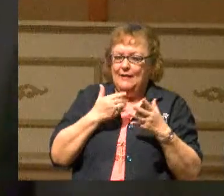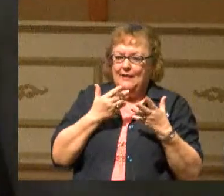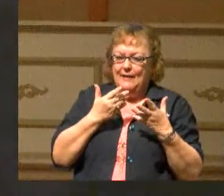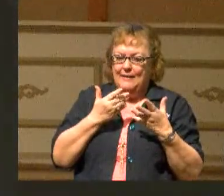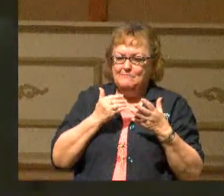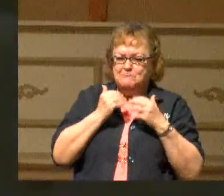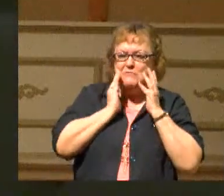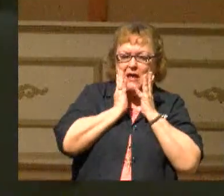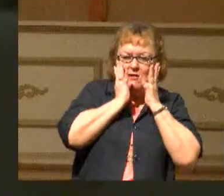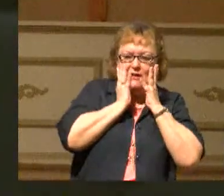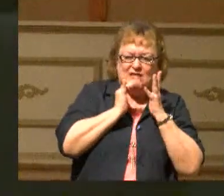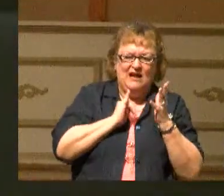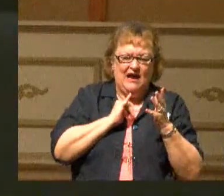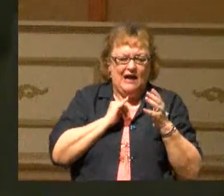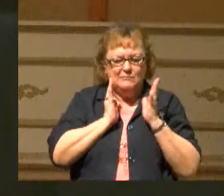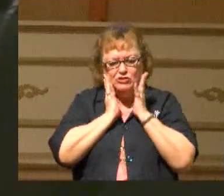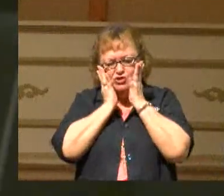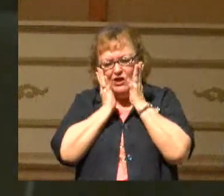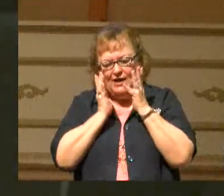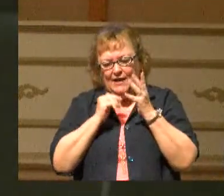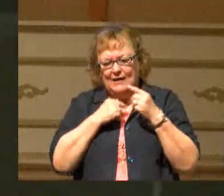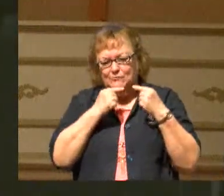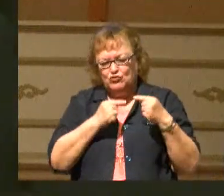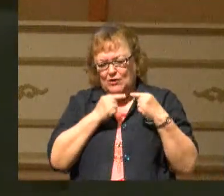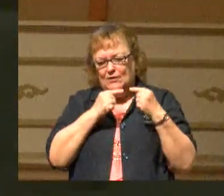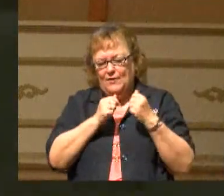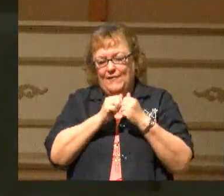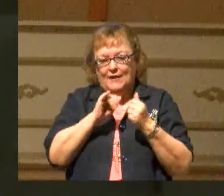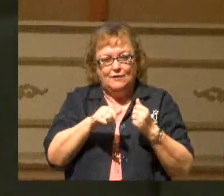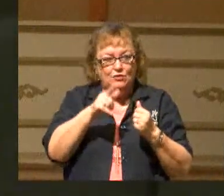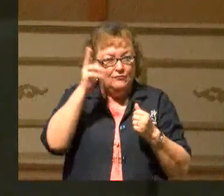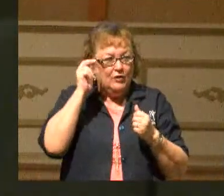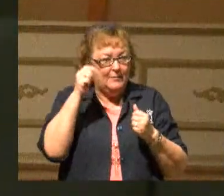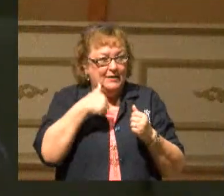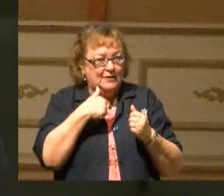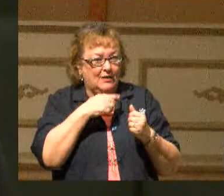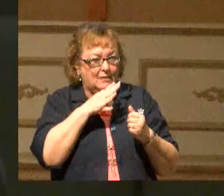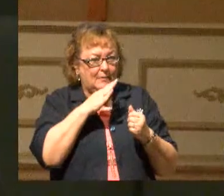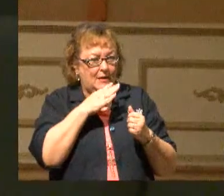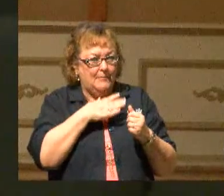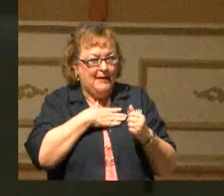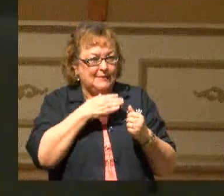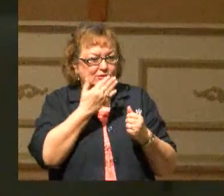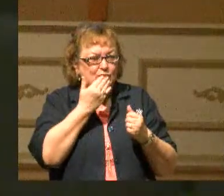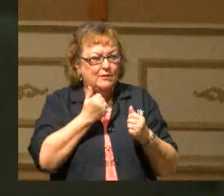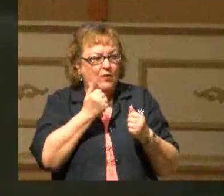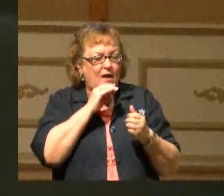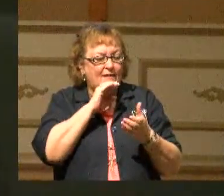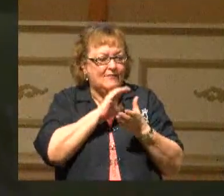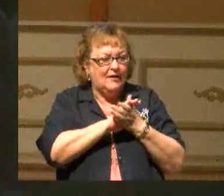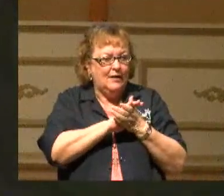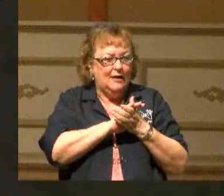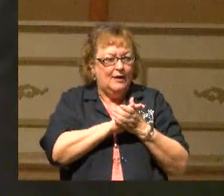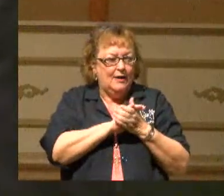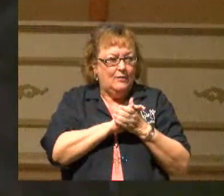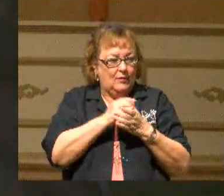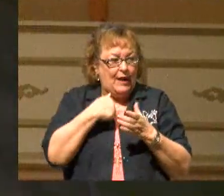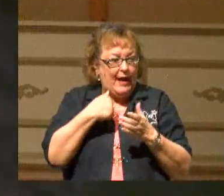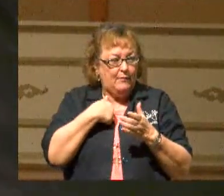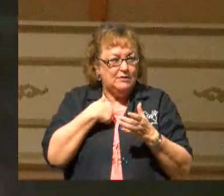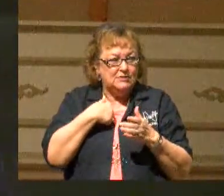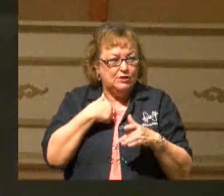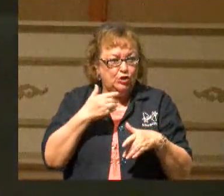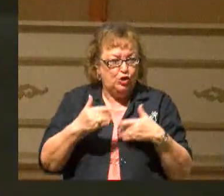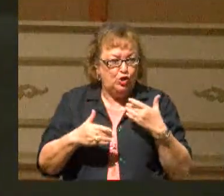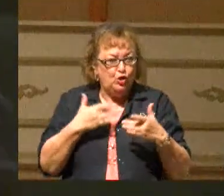I'm struggling with all this. You've heard me tell the story about my sweet wife. How, as a youth pastor's